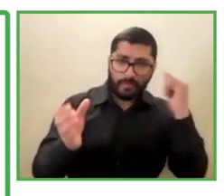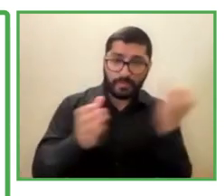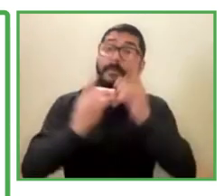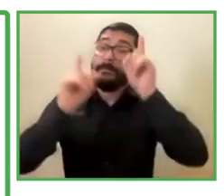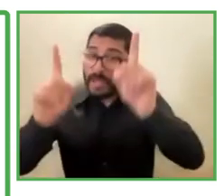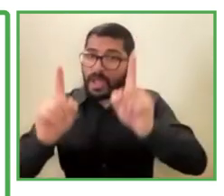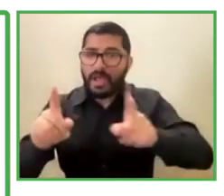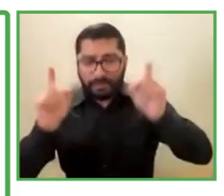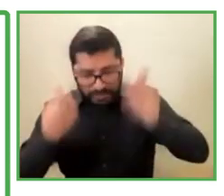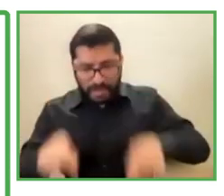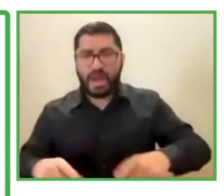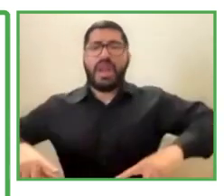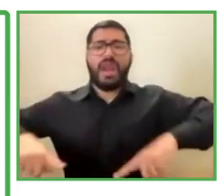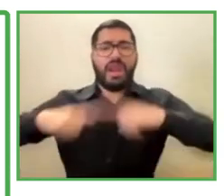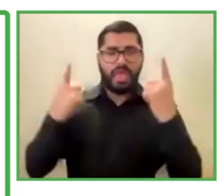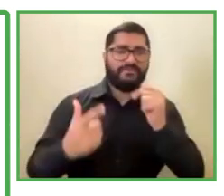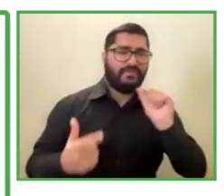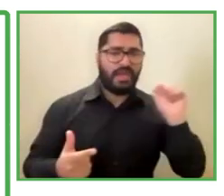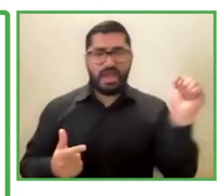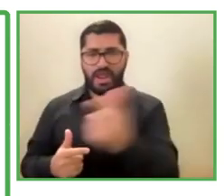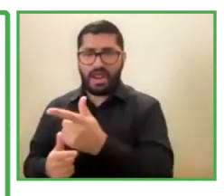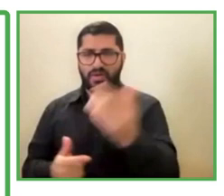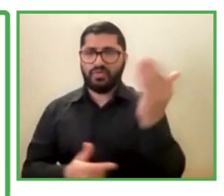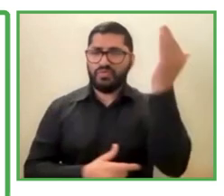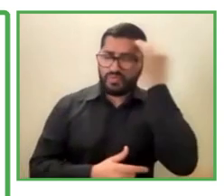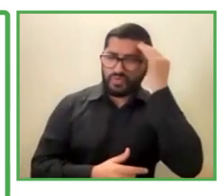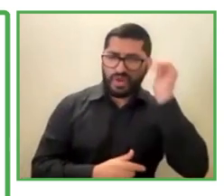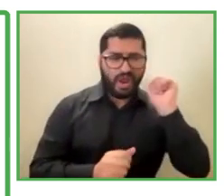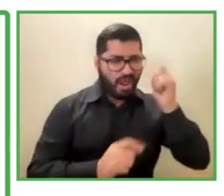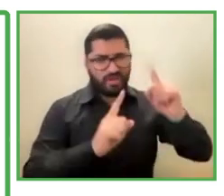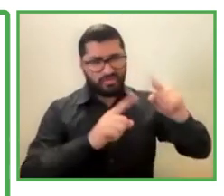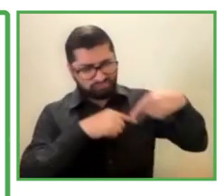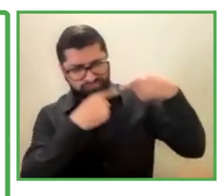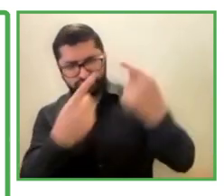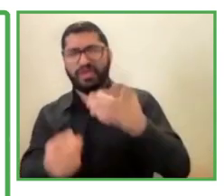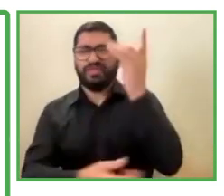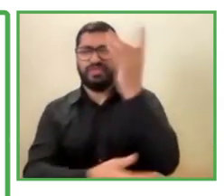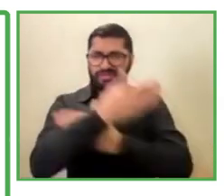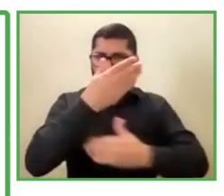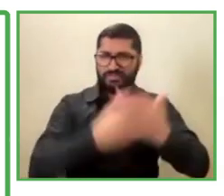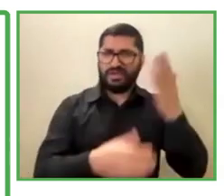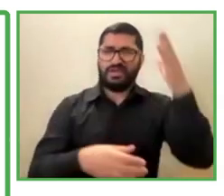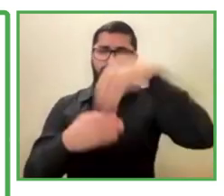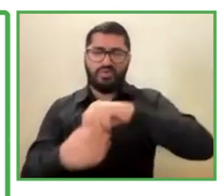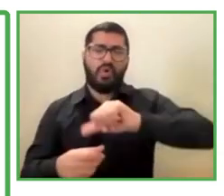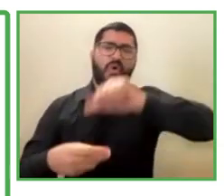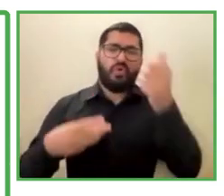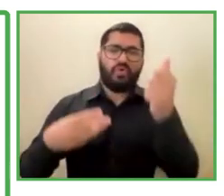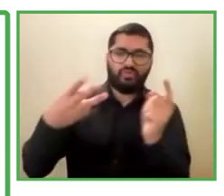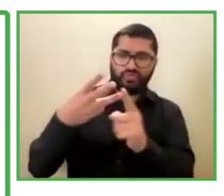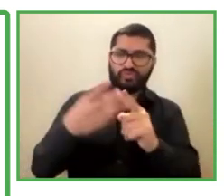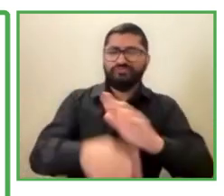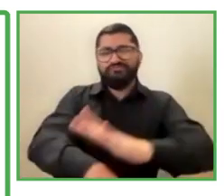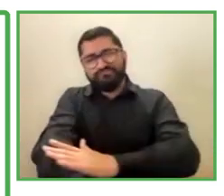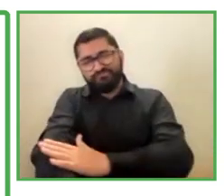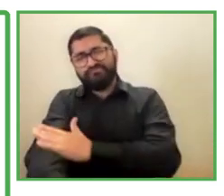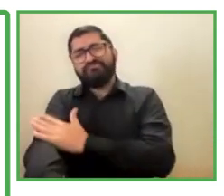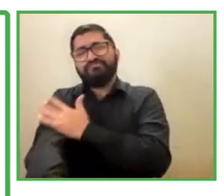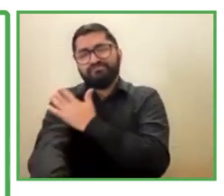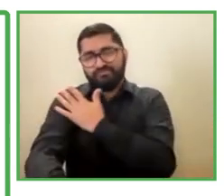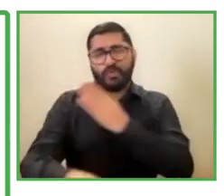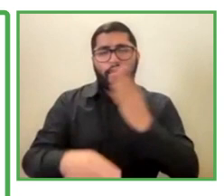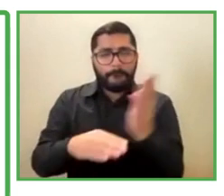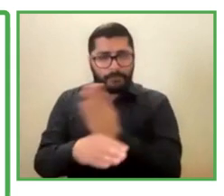people that live inclusion every day. We also work on a component that's called awareness to contracting